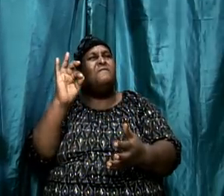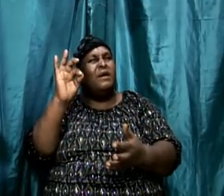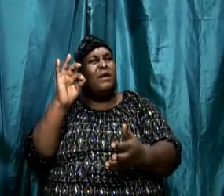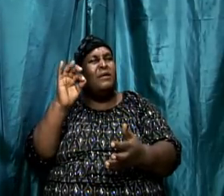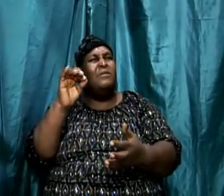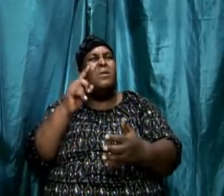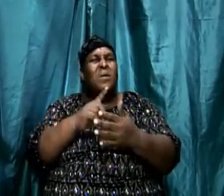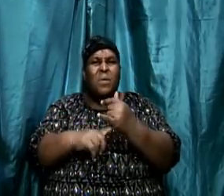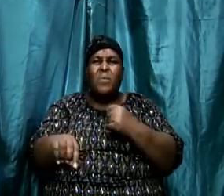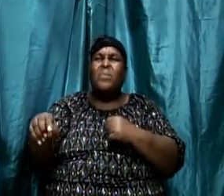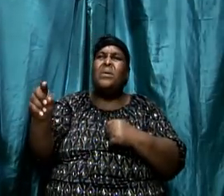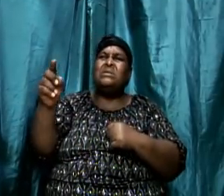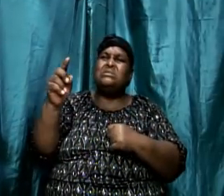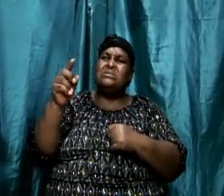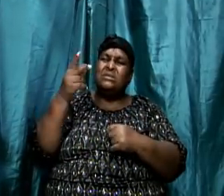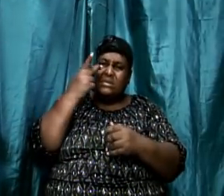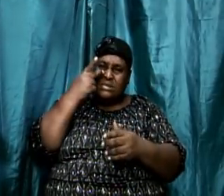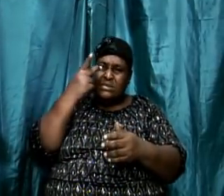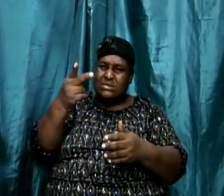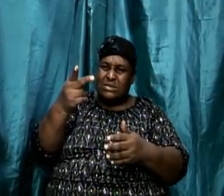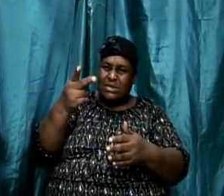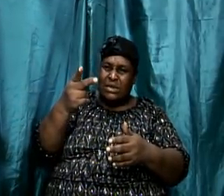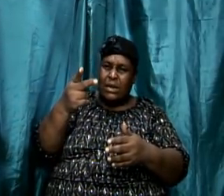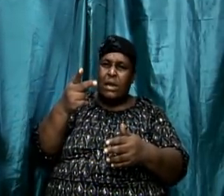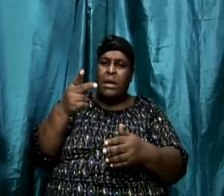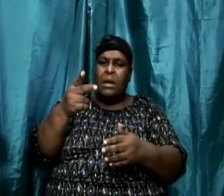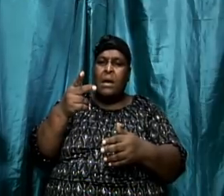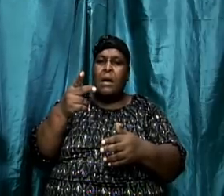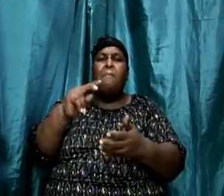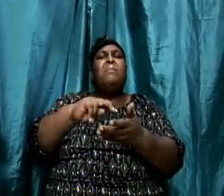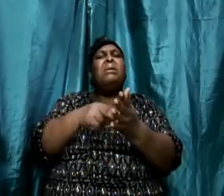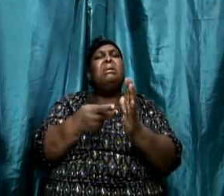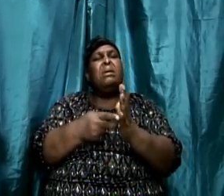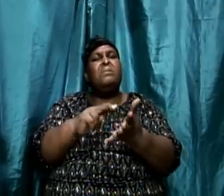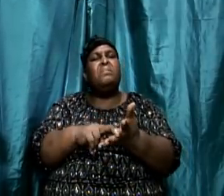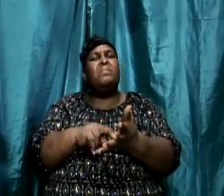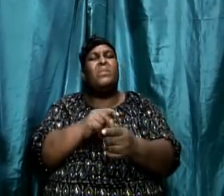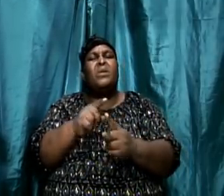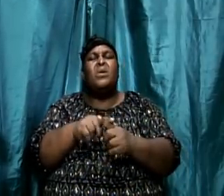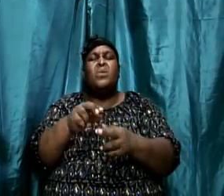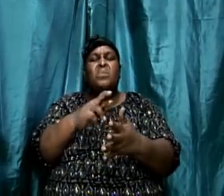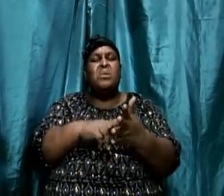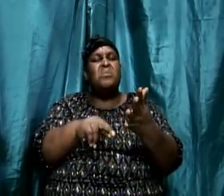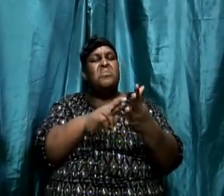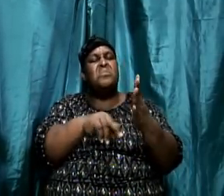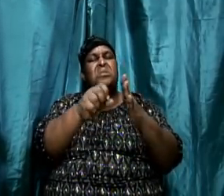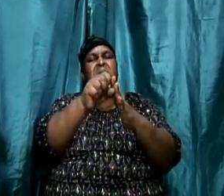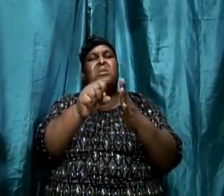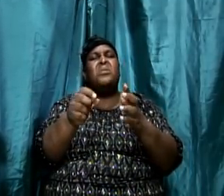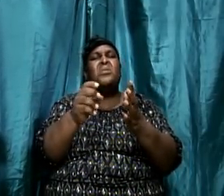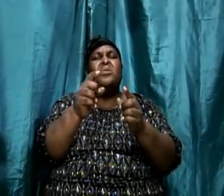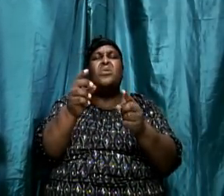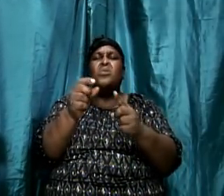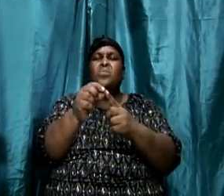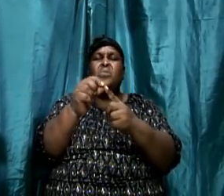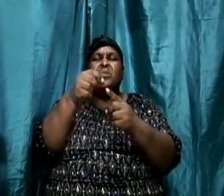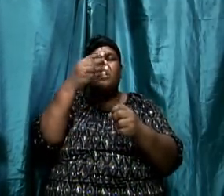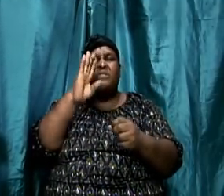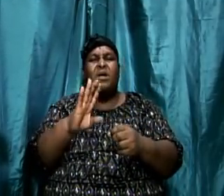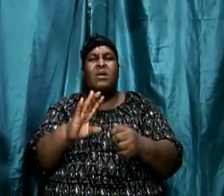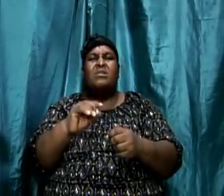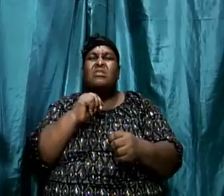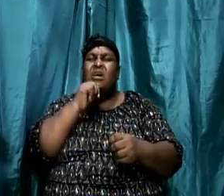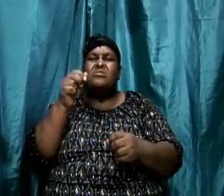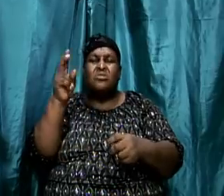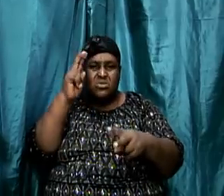are seeing. What does it actually mean? So when we read a scripture, we don't just want to just read it and observe what it